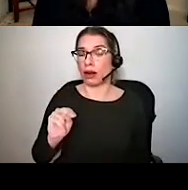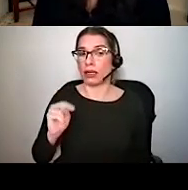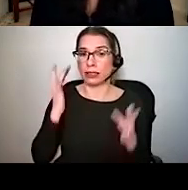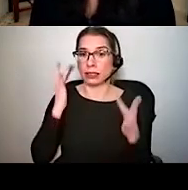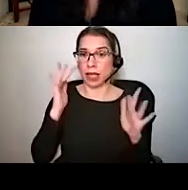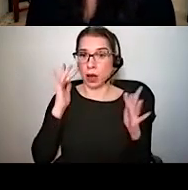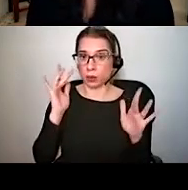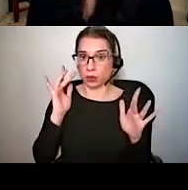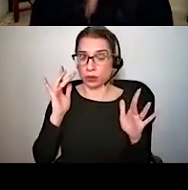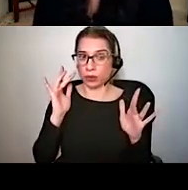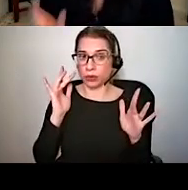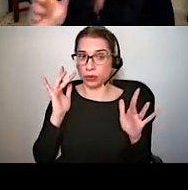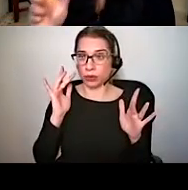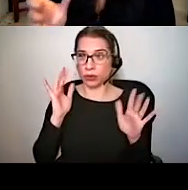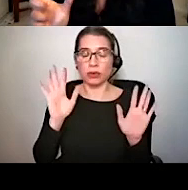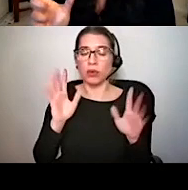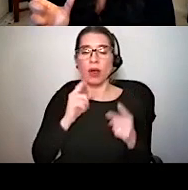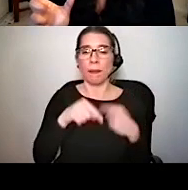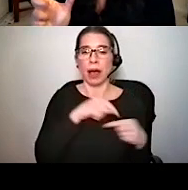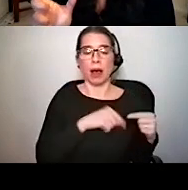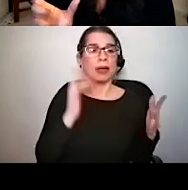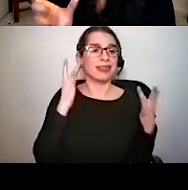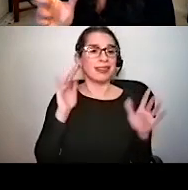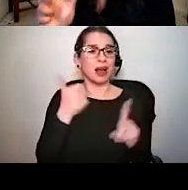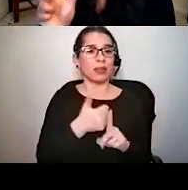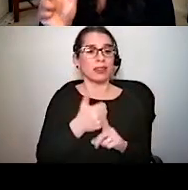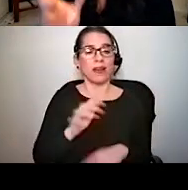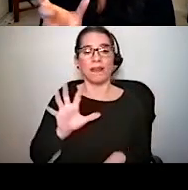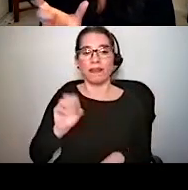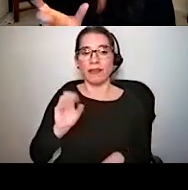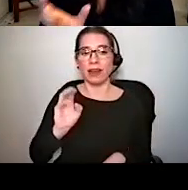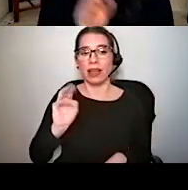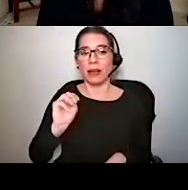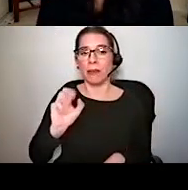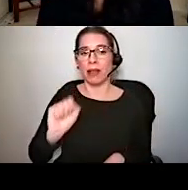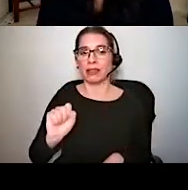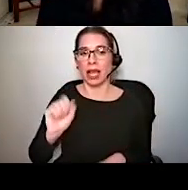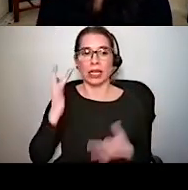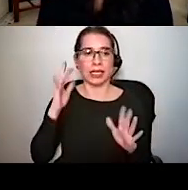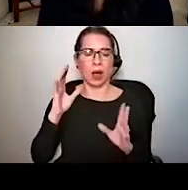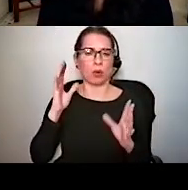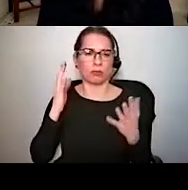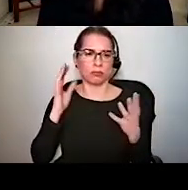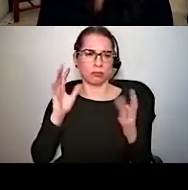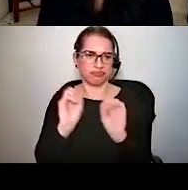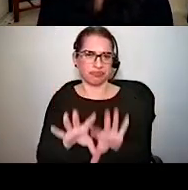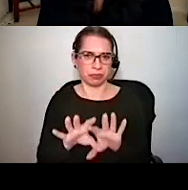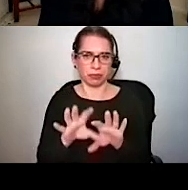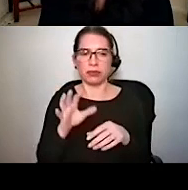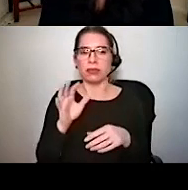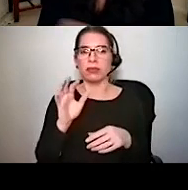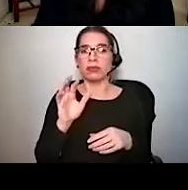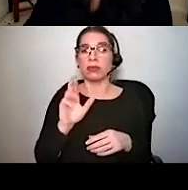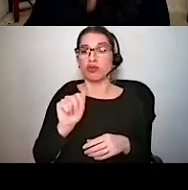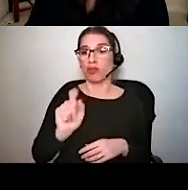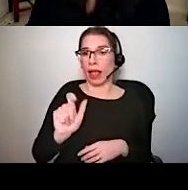so the sound itself is a 50 millisecond long noise burst and it's presented at a rate of 10 times per